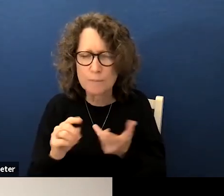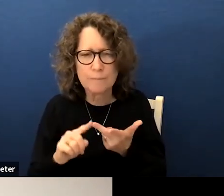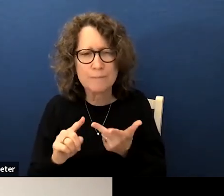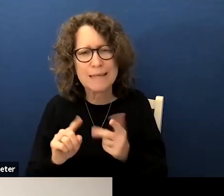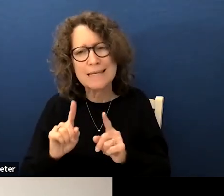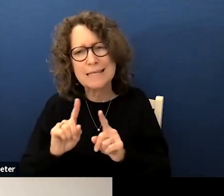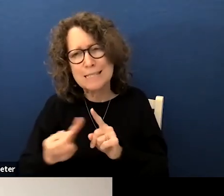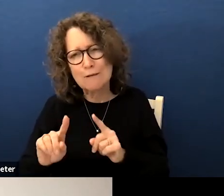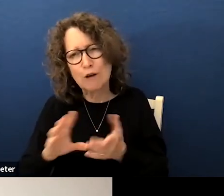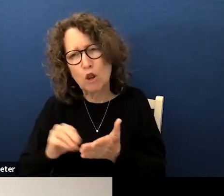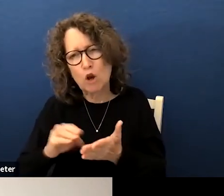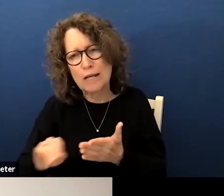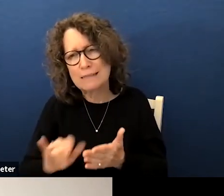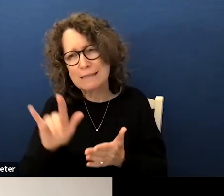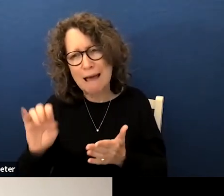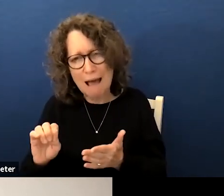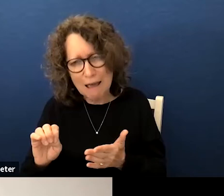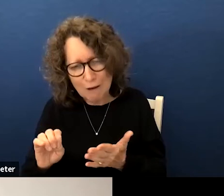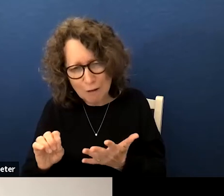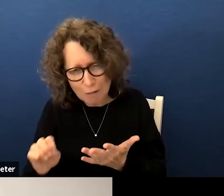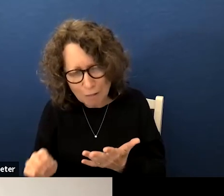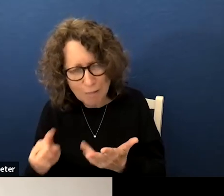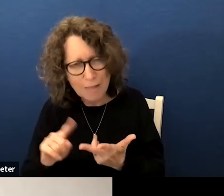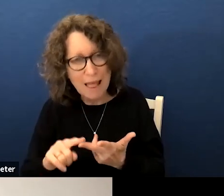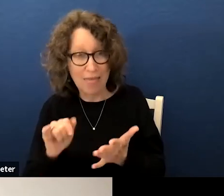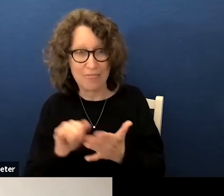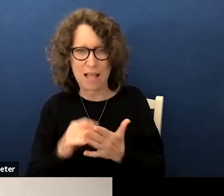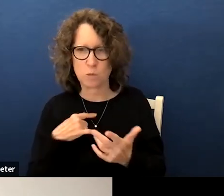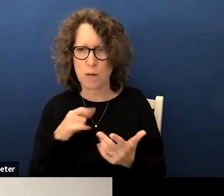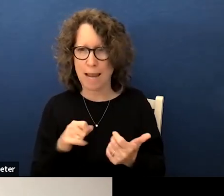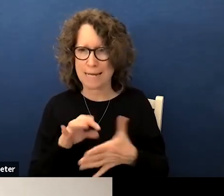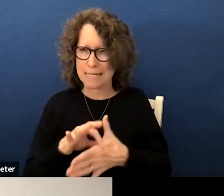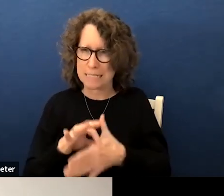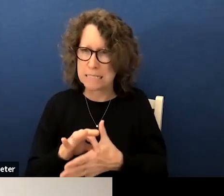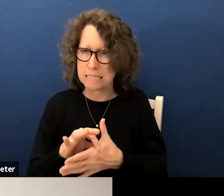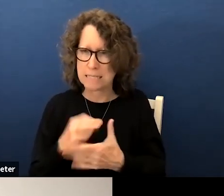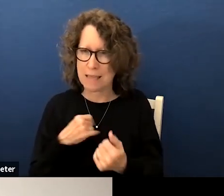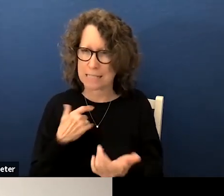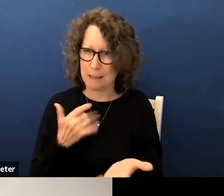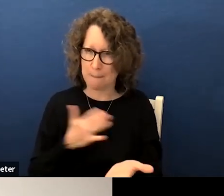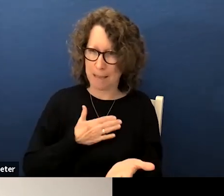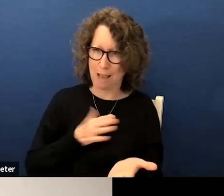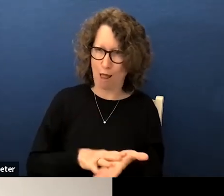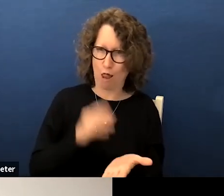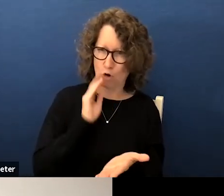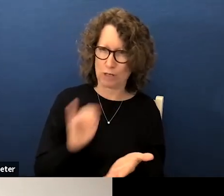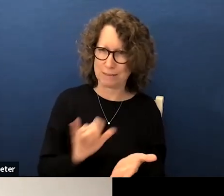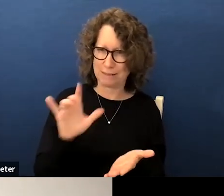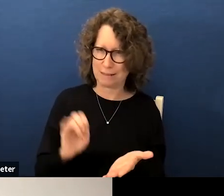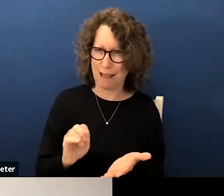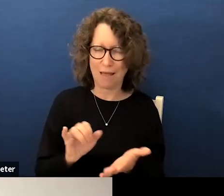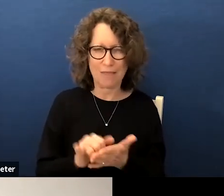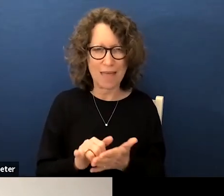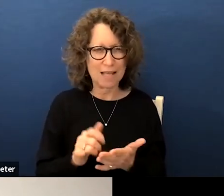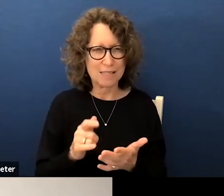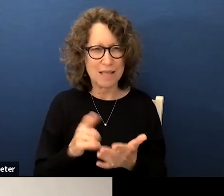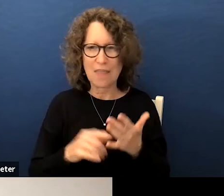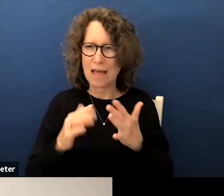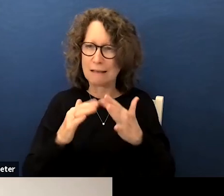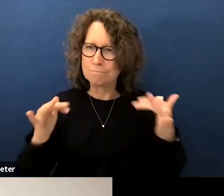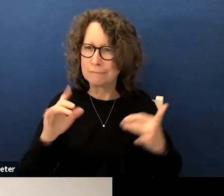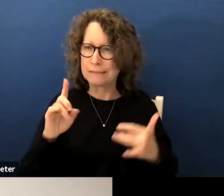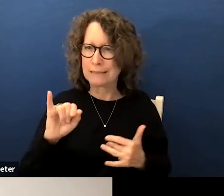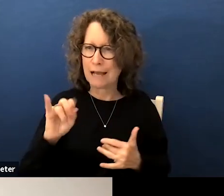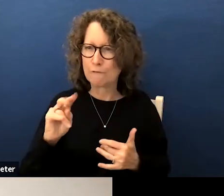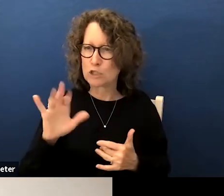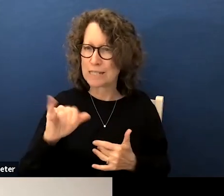styles and that's what I need that's my learning style that's the diversity that I